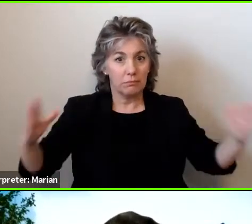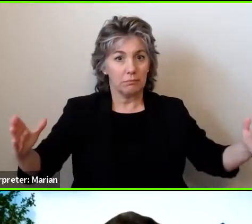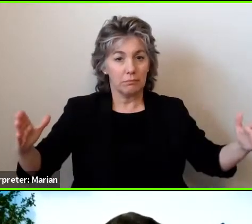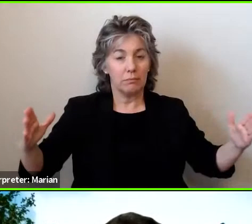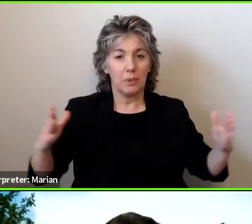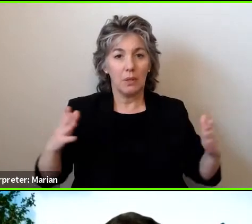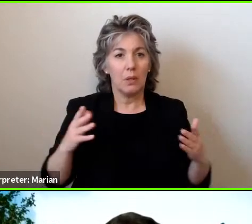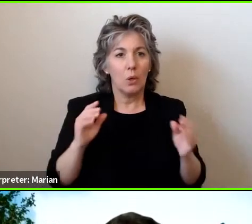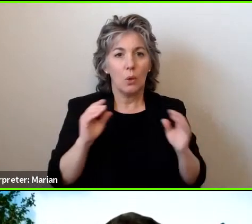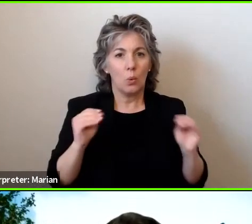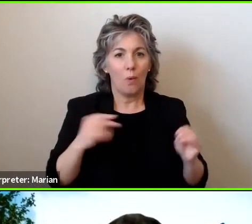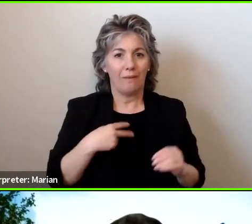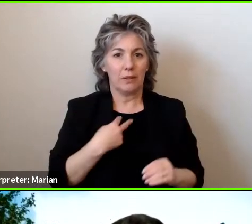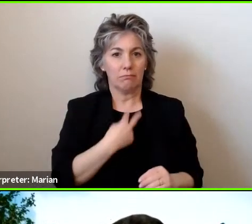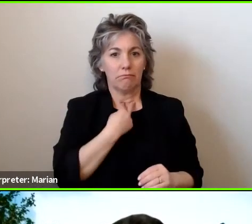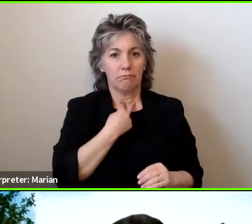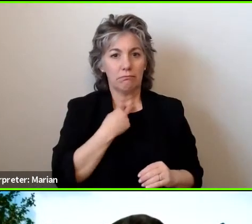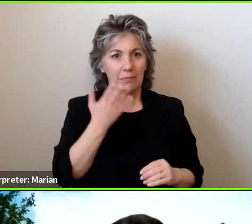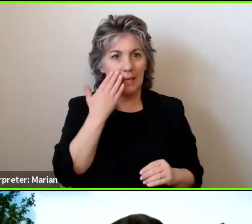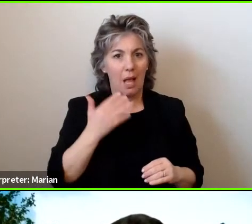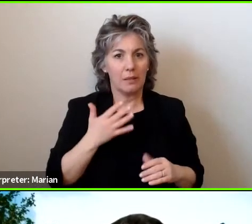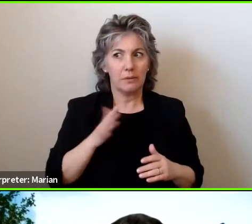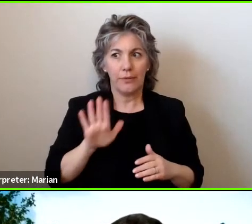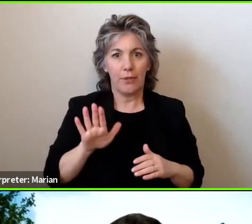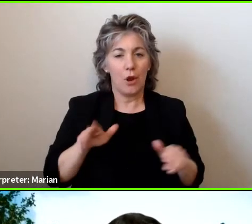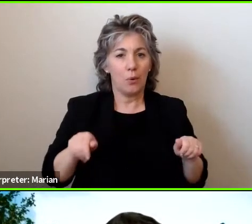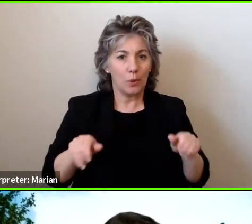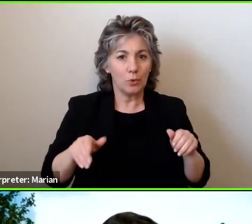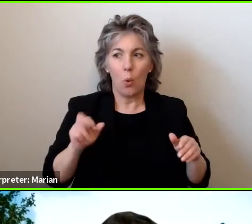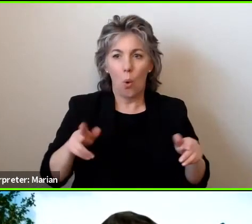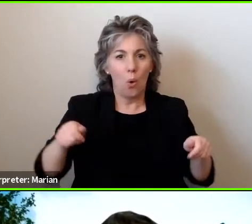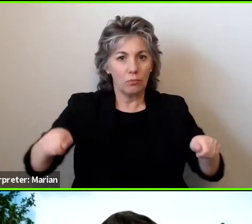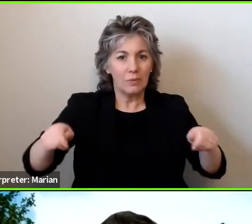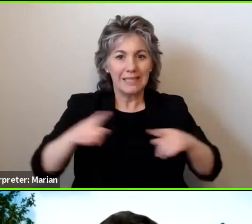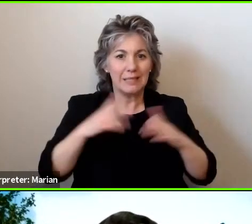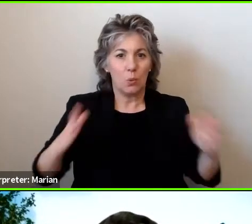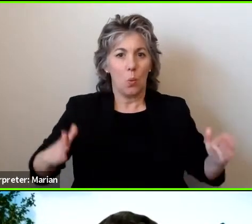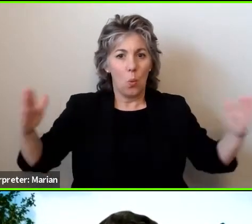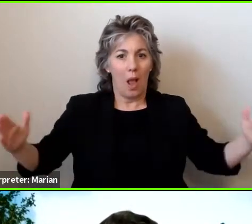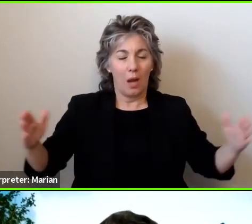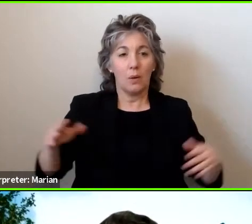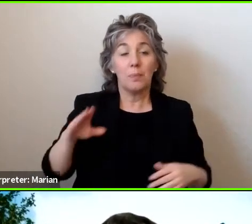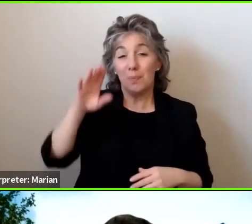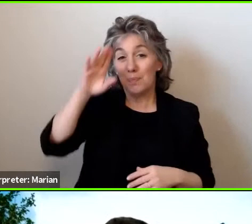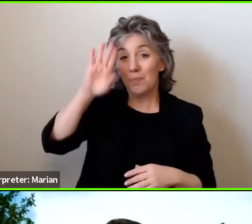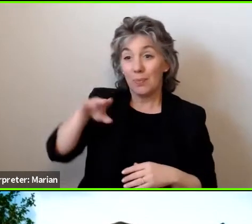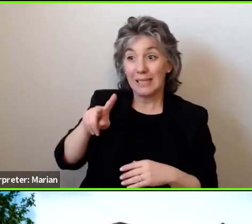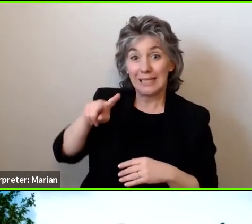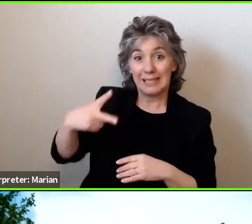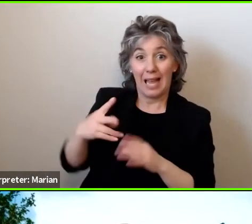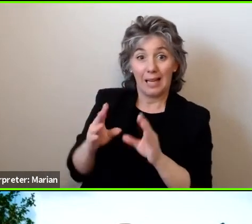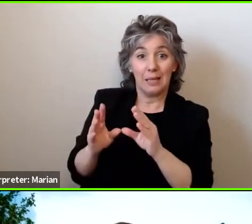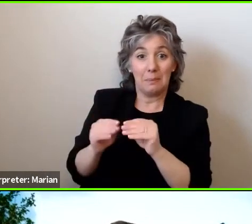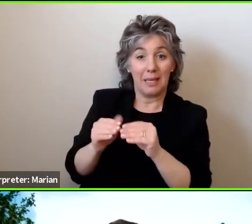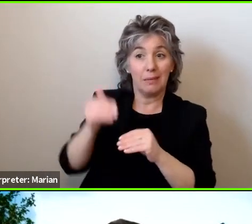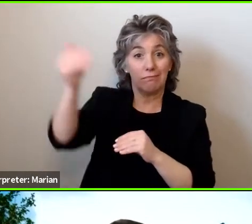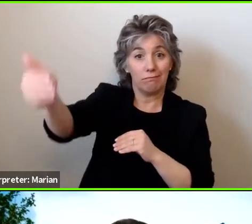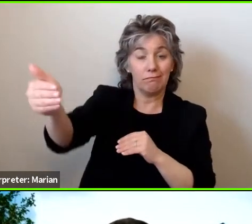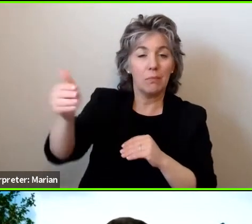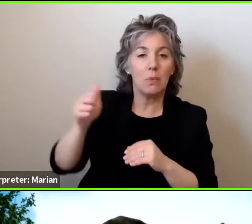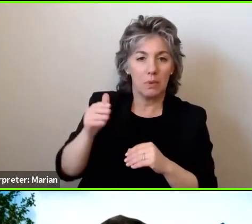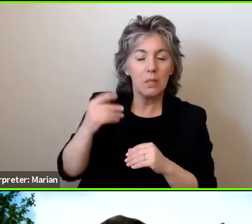restricted because they have something that's a little wider. So I know in our second session, we'll have somebody speak